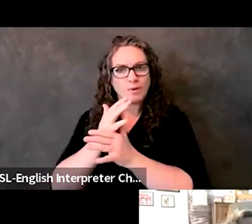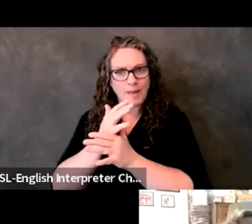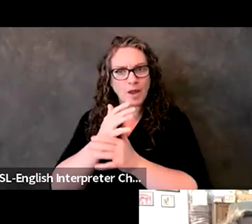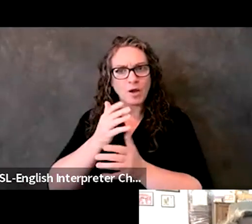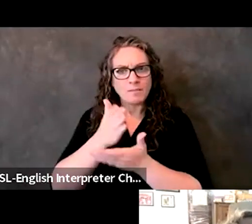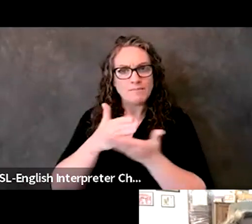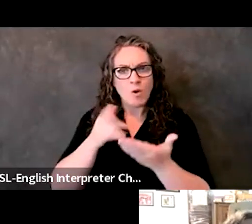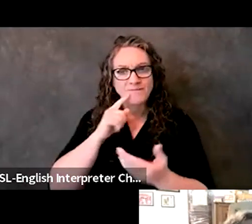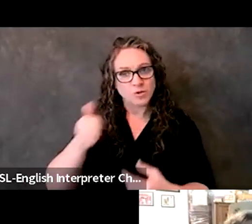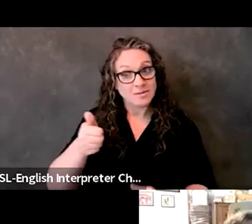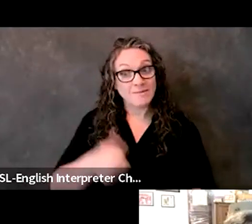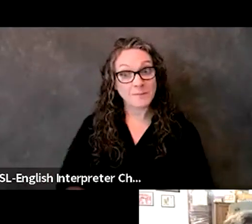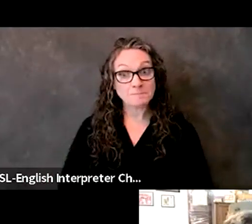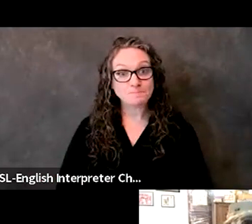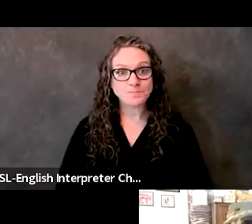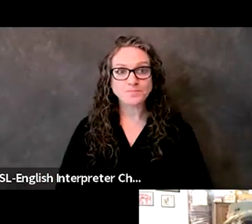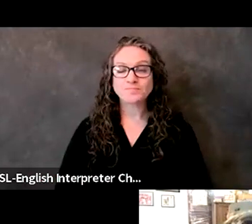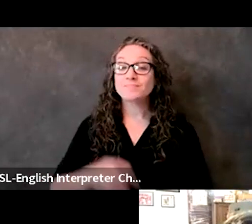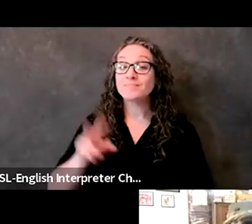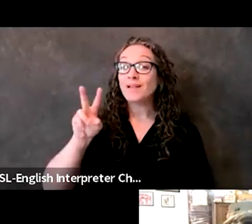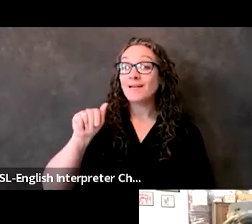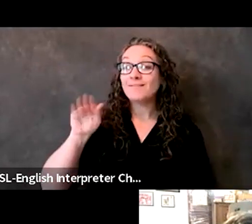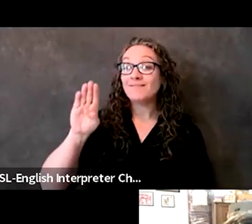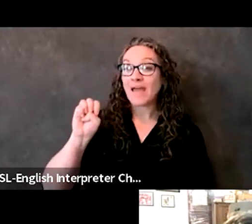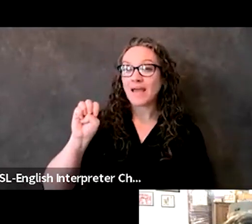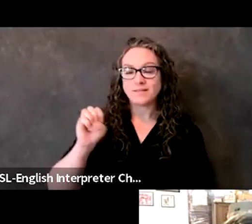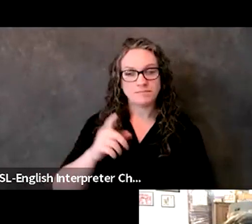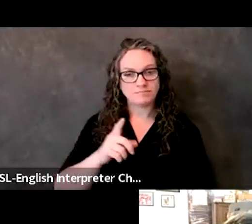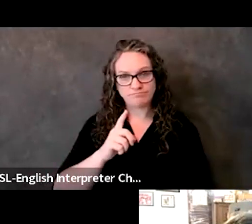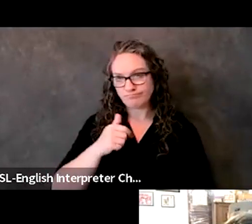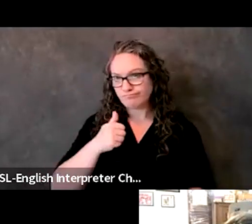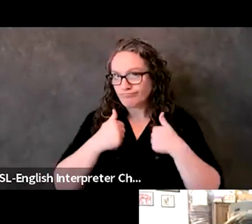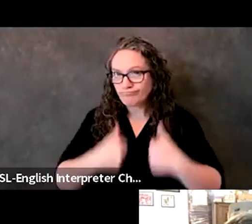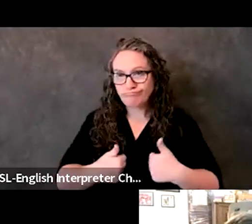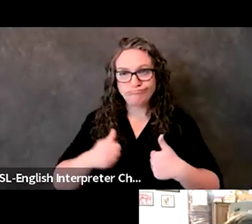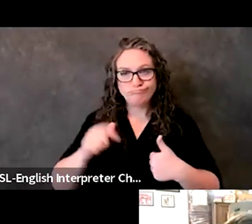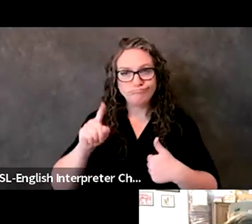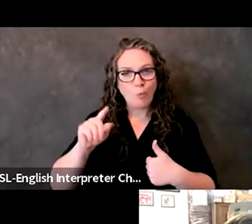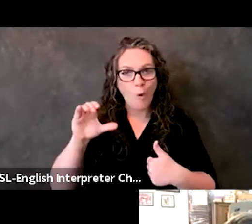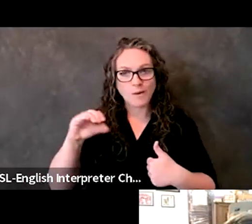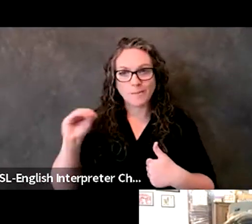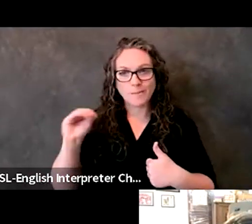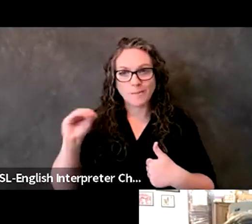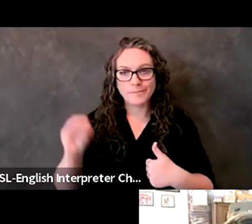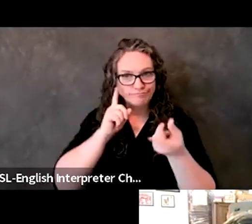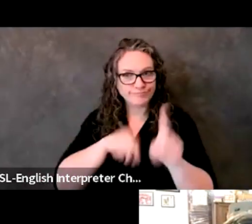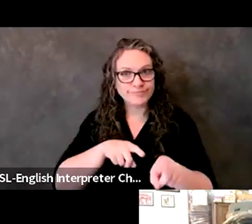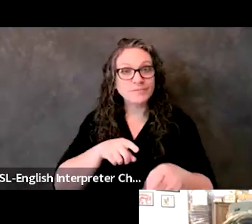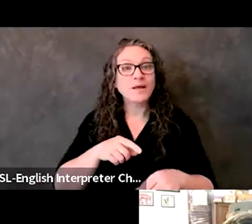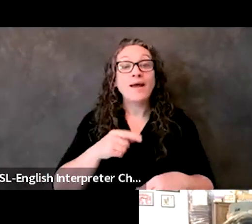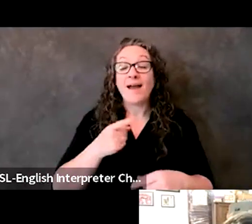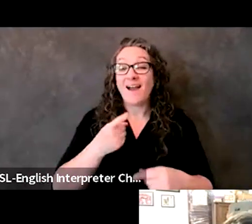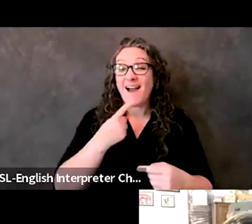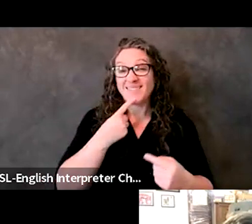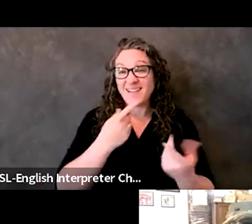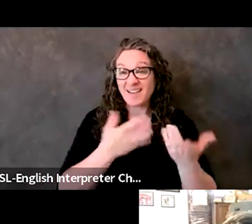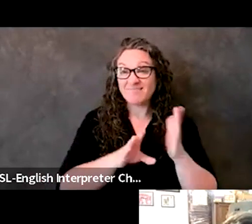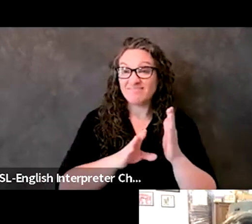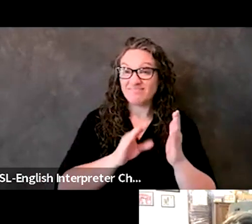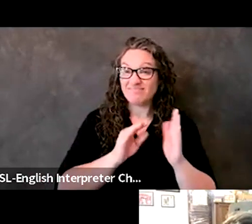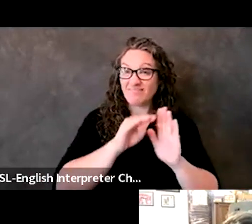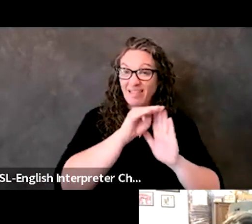A hundred percent, uh, you know, I've got this thing where I say come up with five people on your support network,